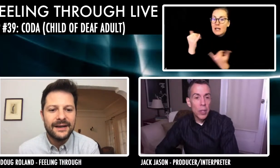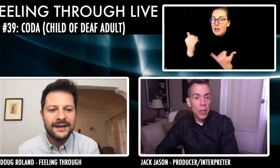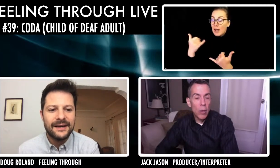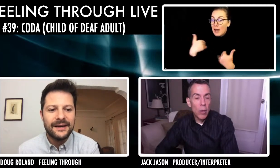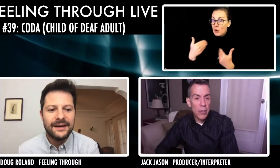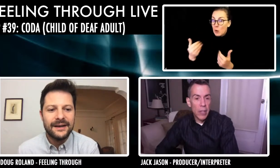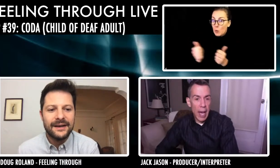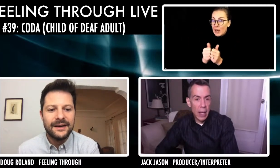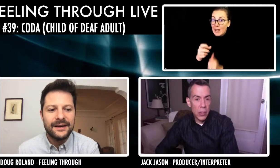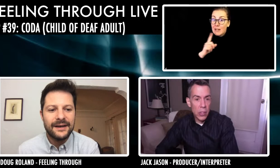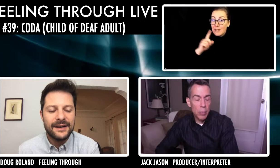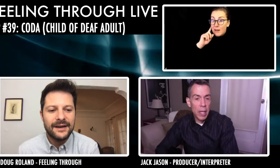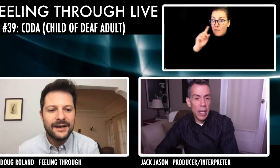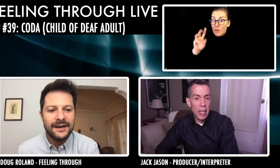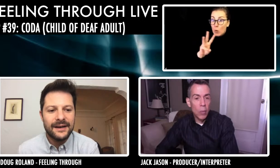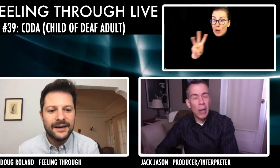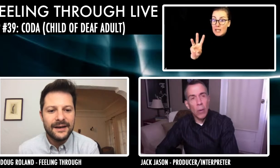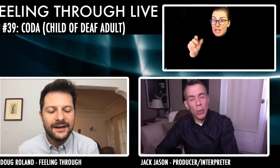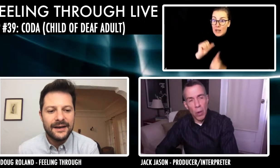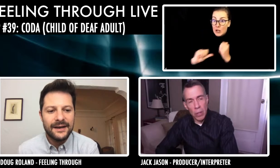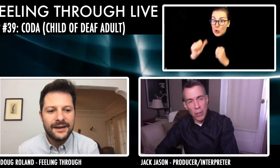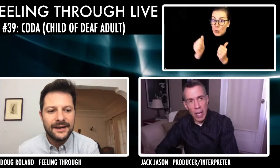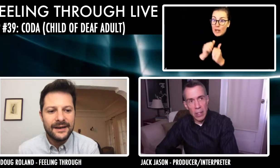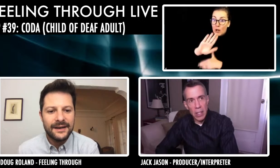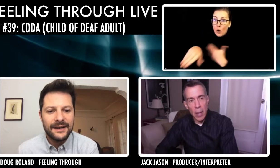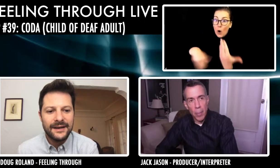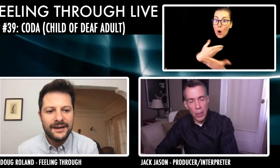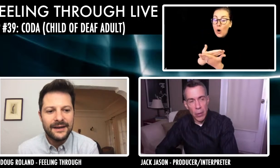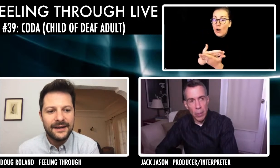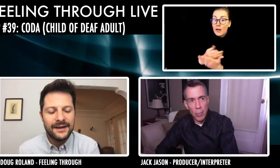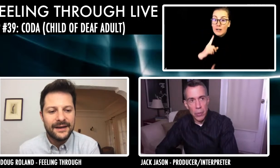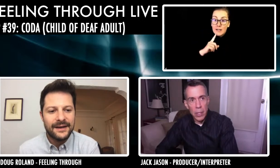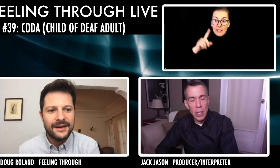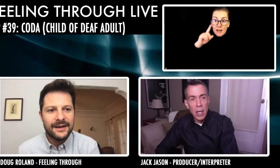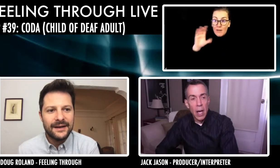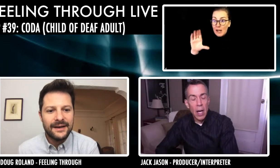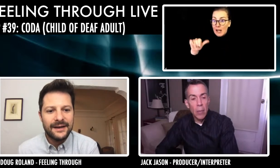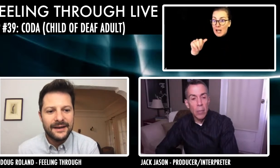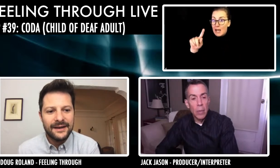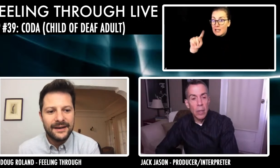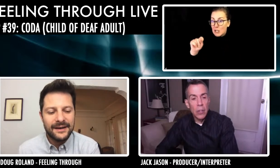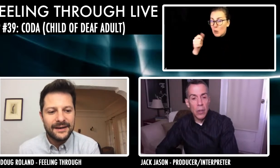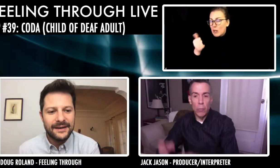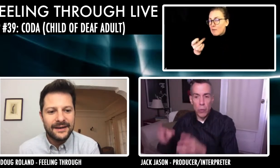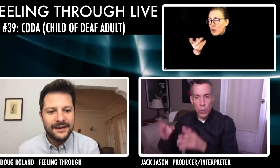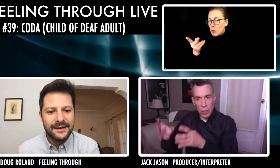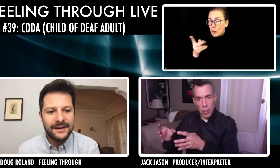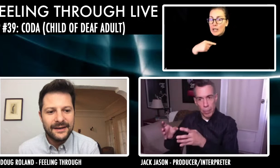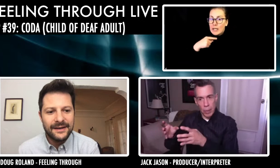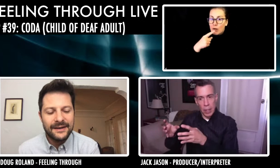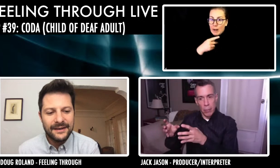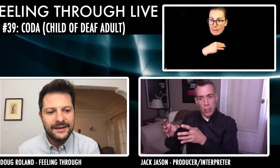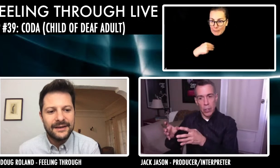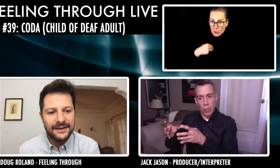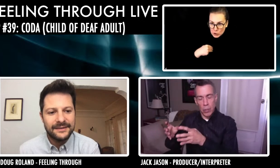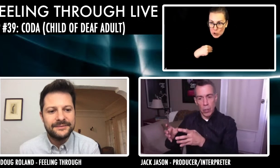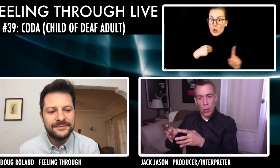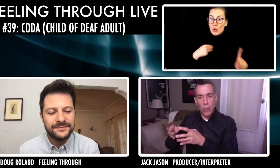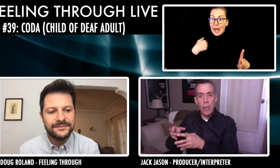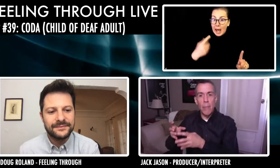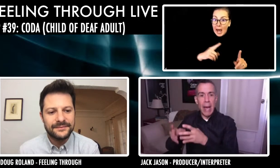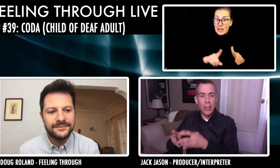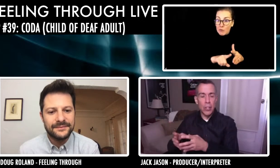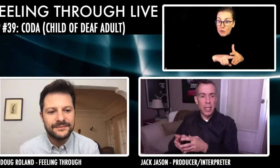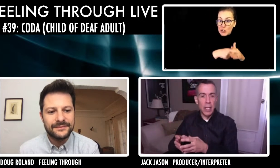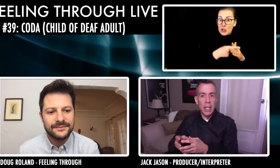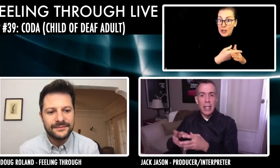with an all deaf cast playing well with an all deaf cast and a couple of hearing members. Um, so they took the, the original musical